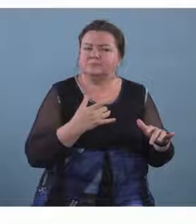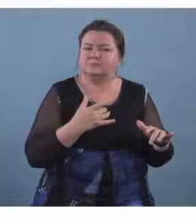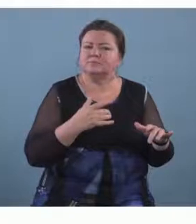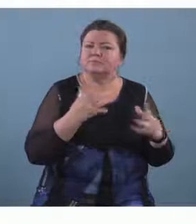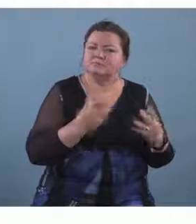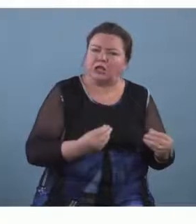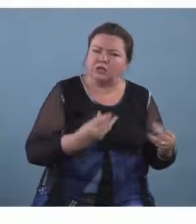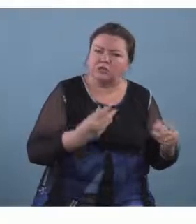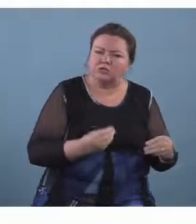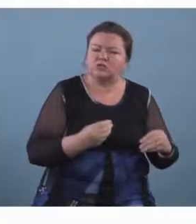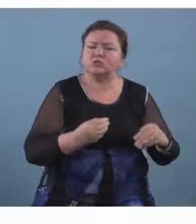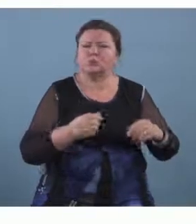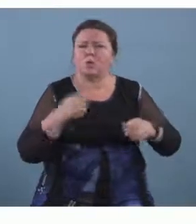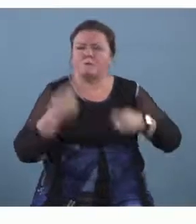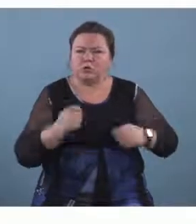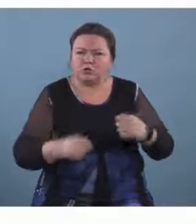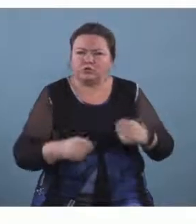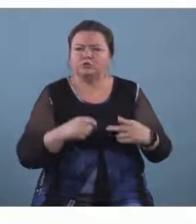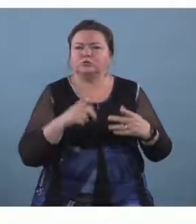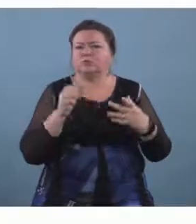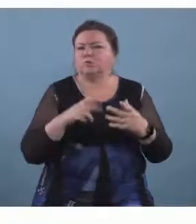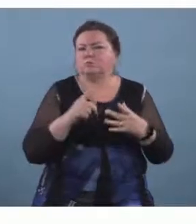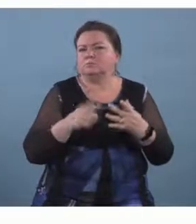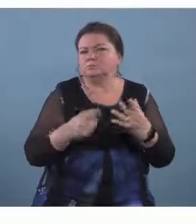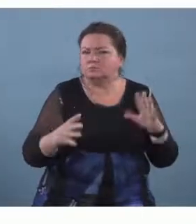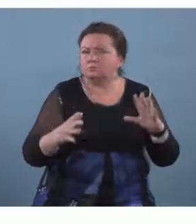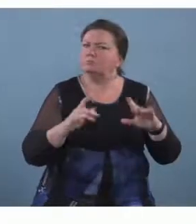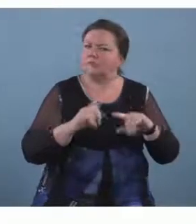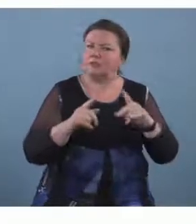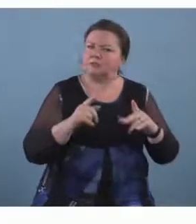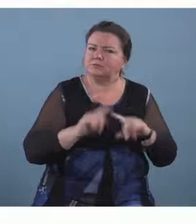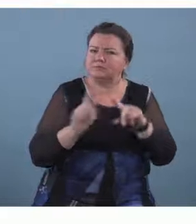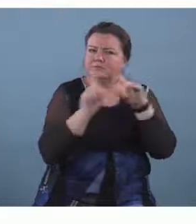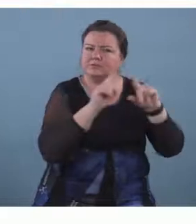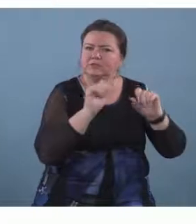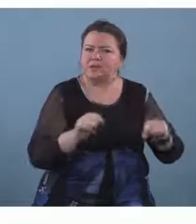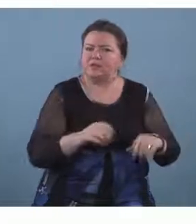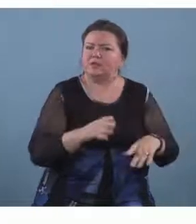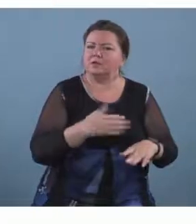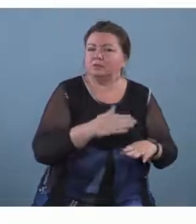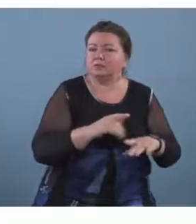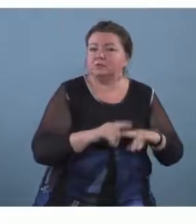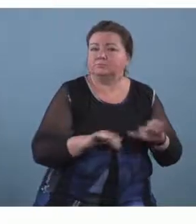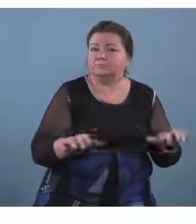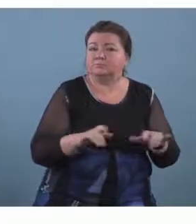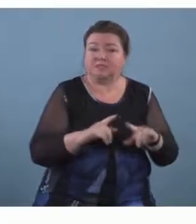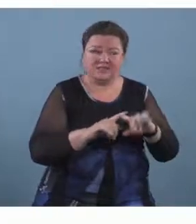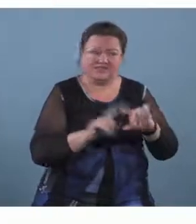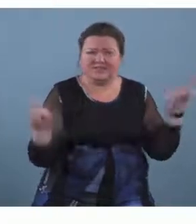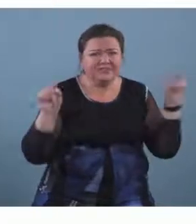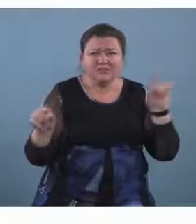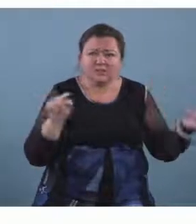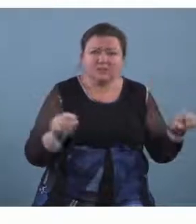uh very impressionistic um and of course physically it's totally different um